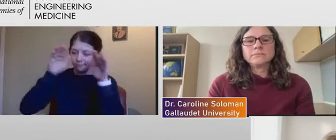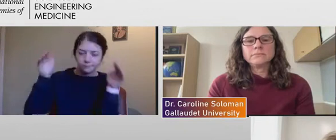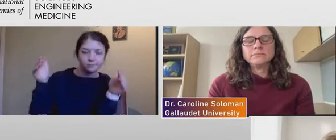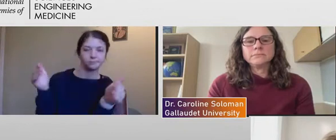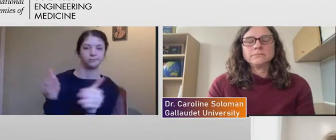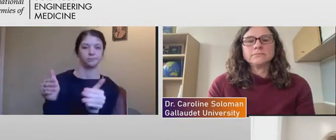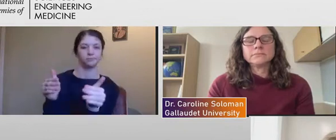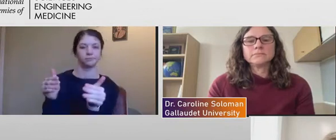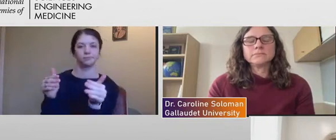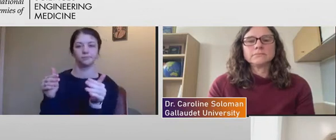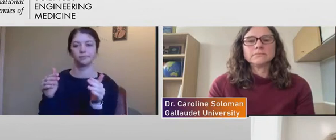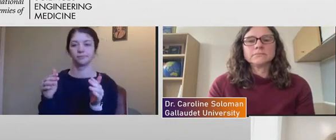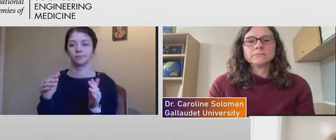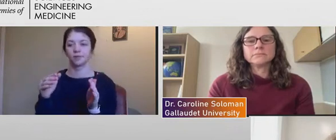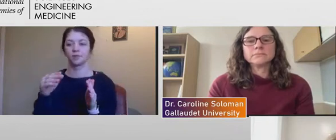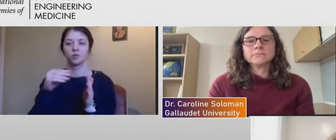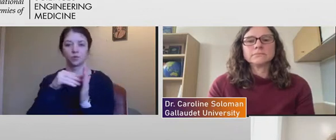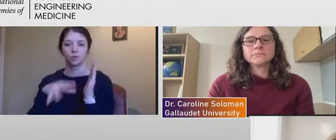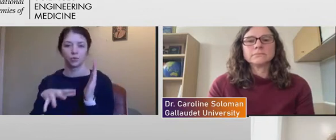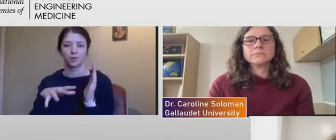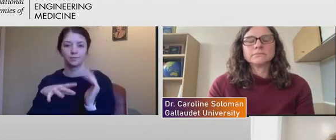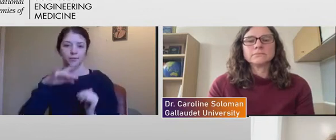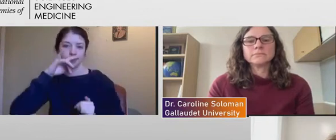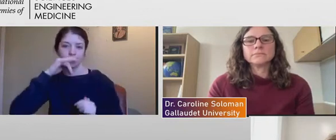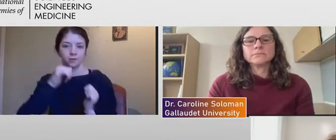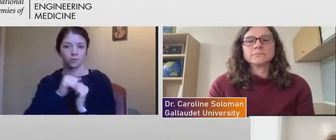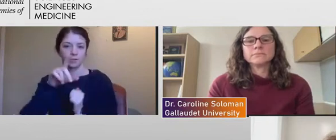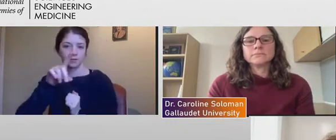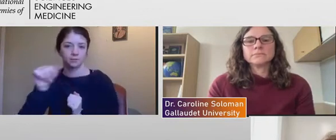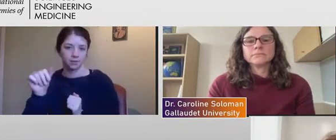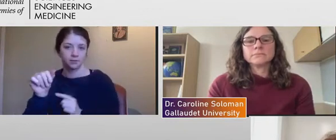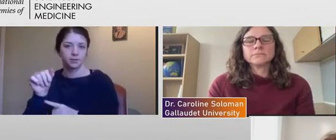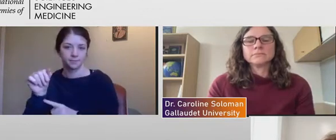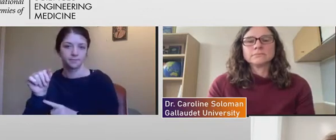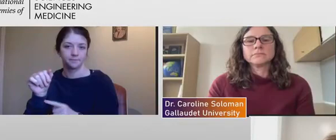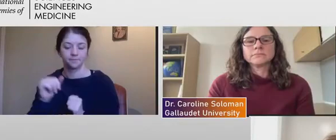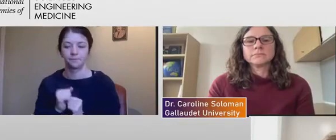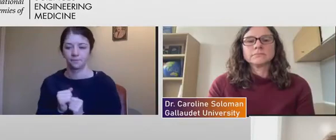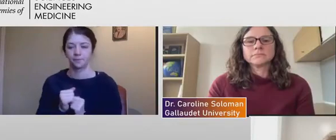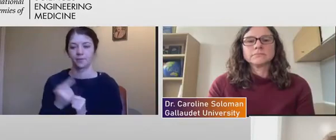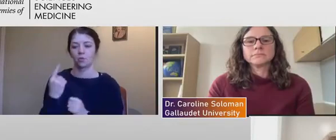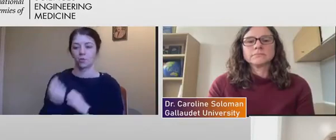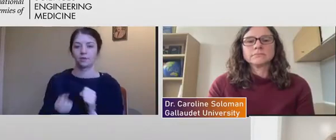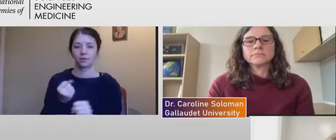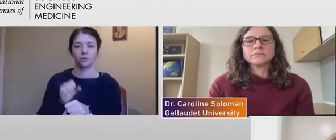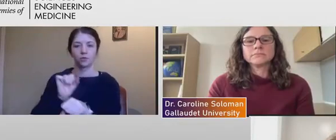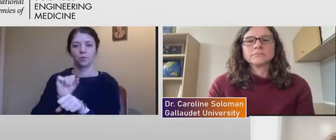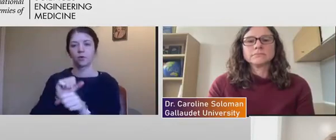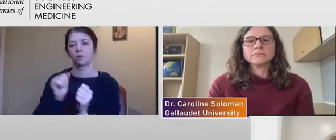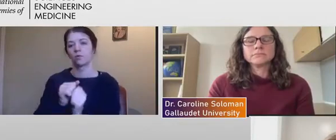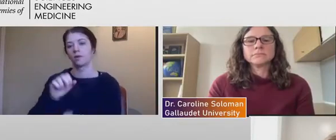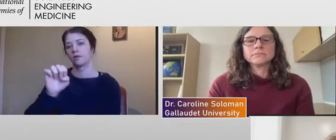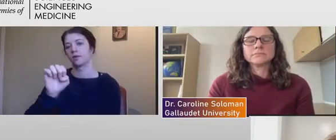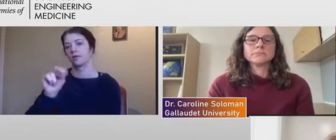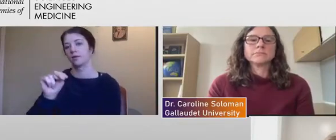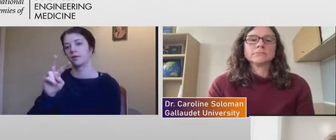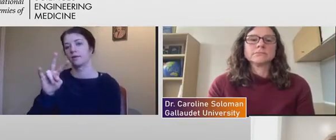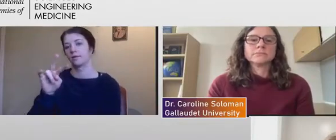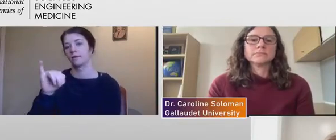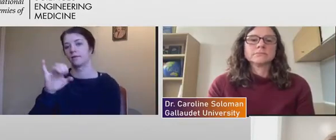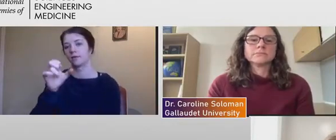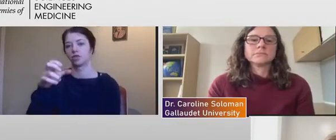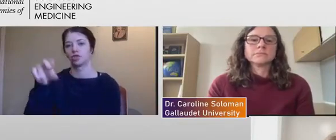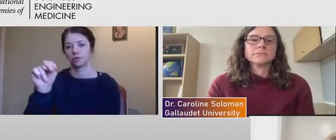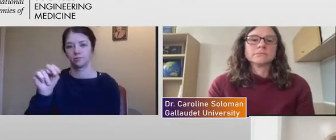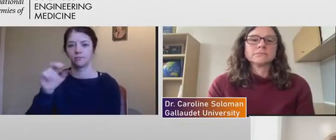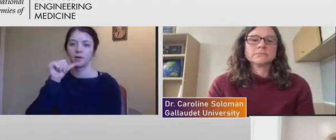kids with disability. One year we worked with Envision, which is a nonprofit group here in Wichita,